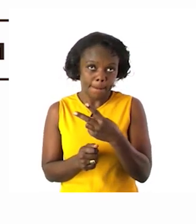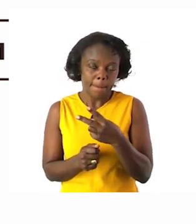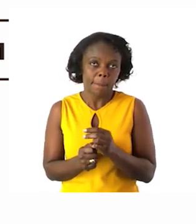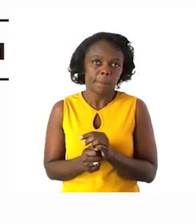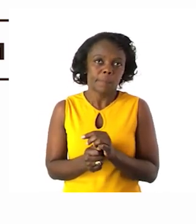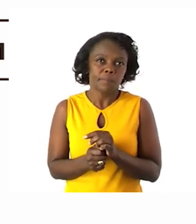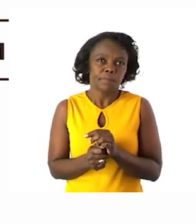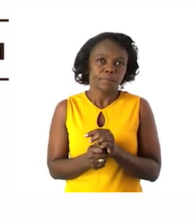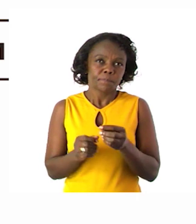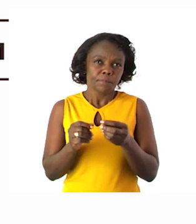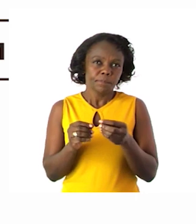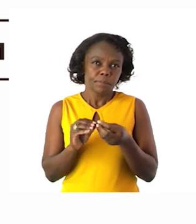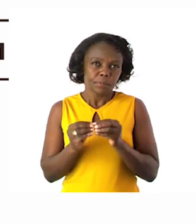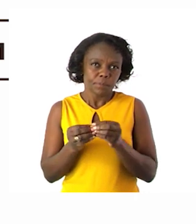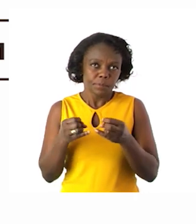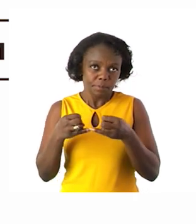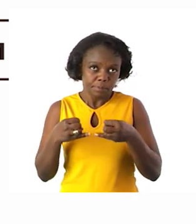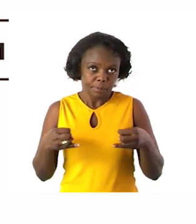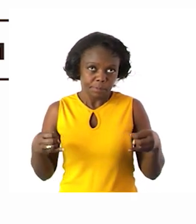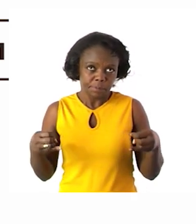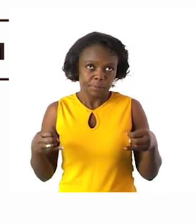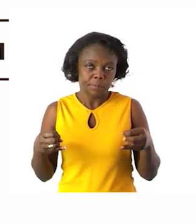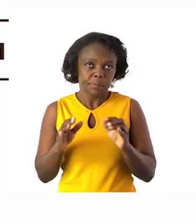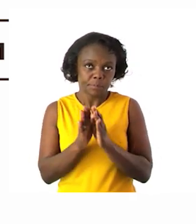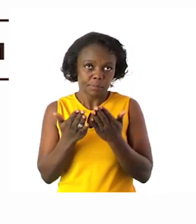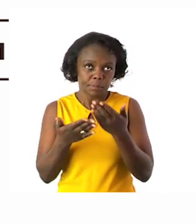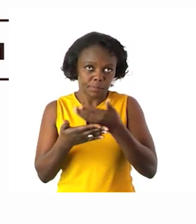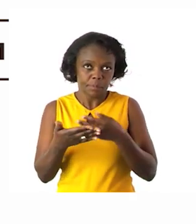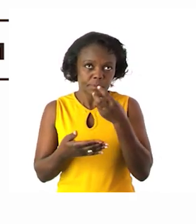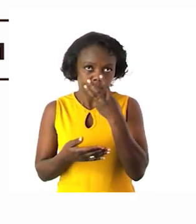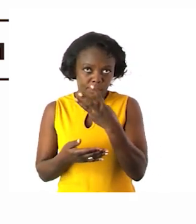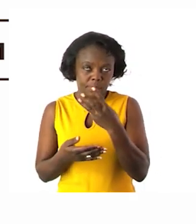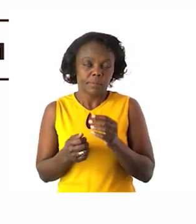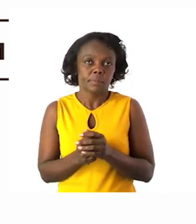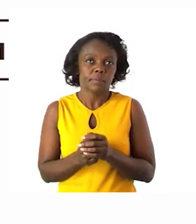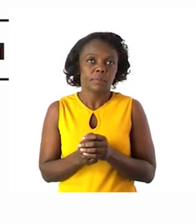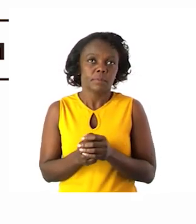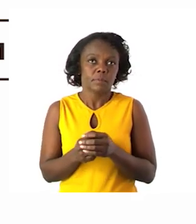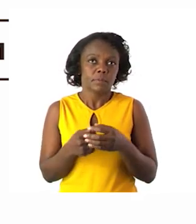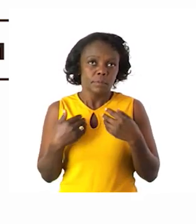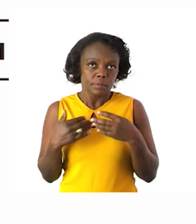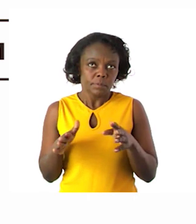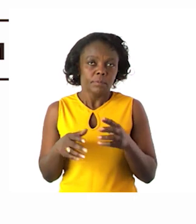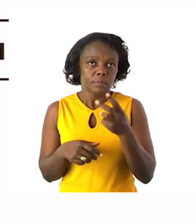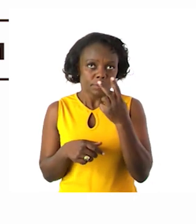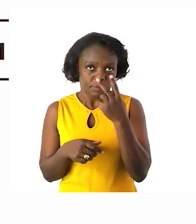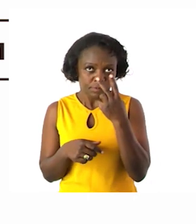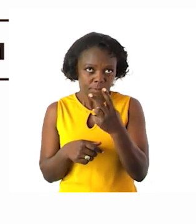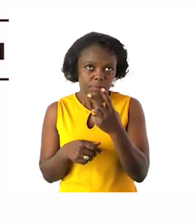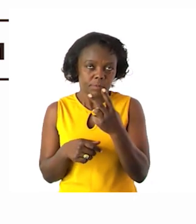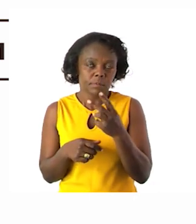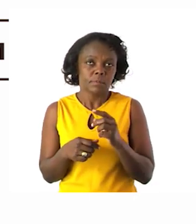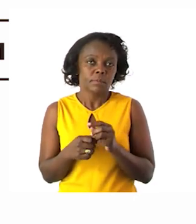complete the number lines which are given on page 3. Starting with the 2 the first number line what will be the next